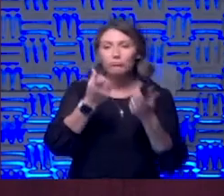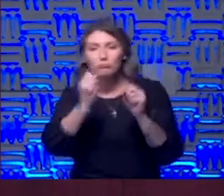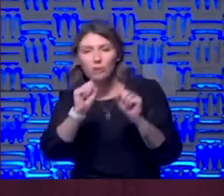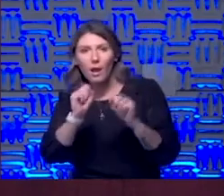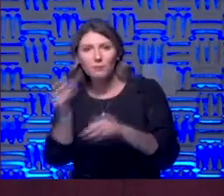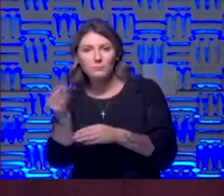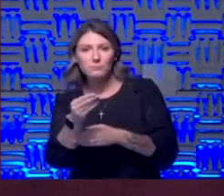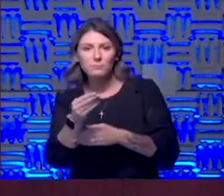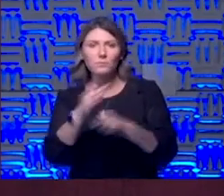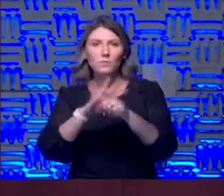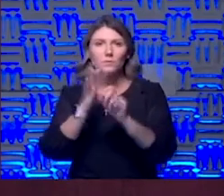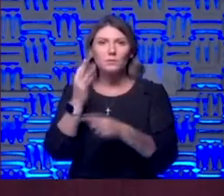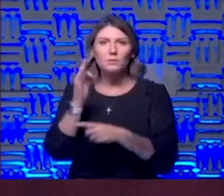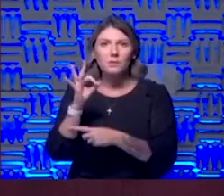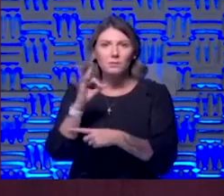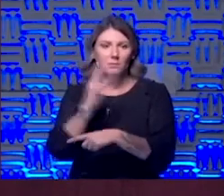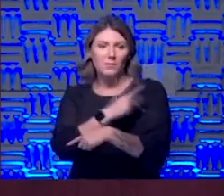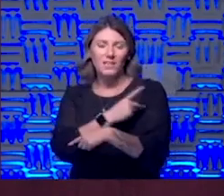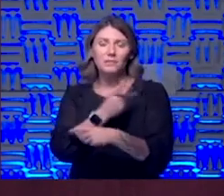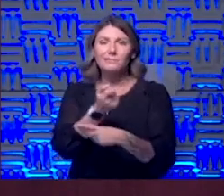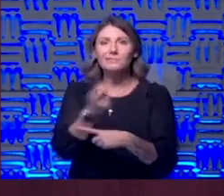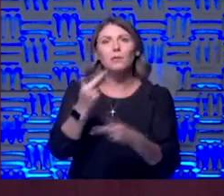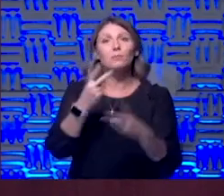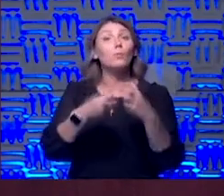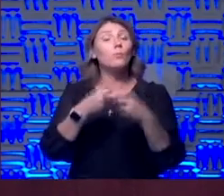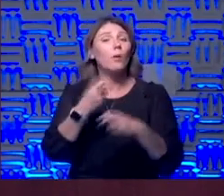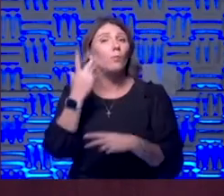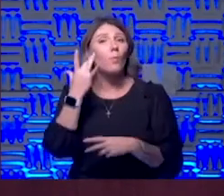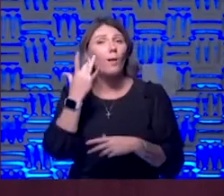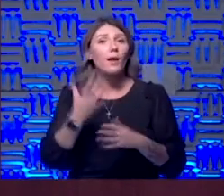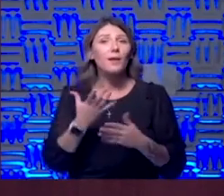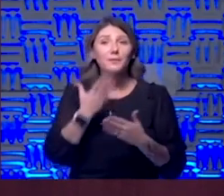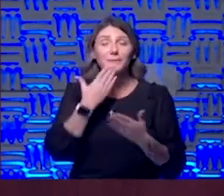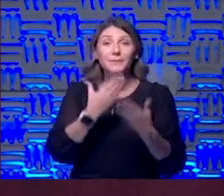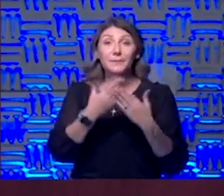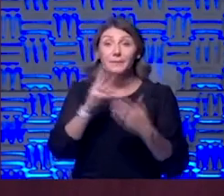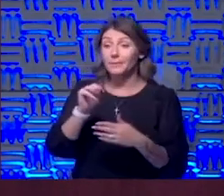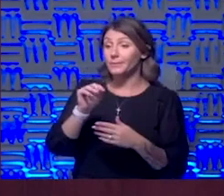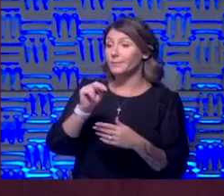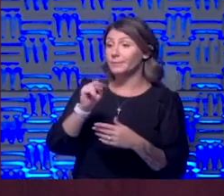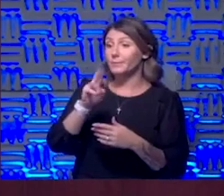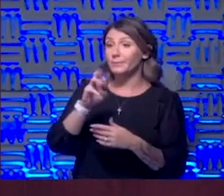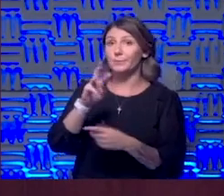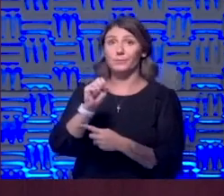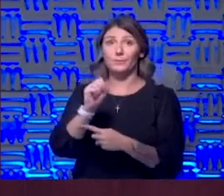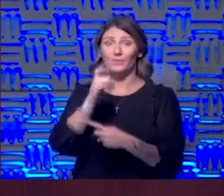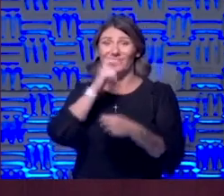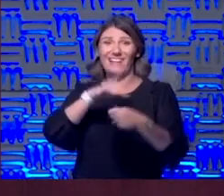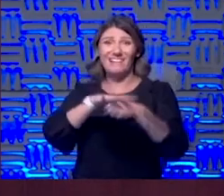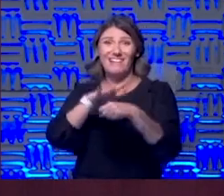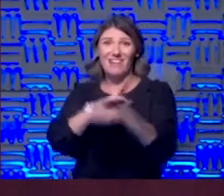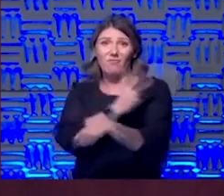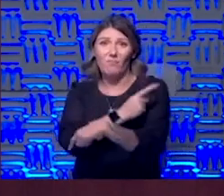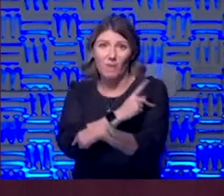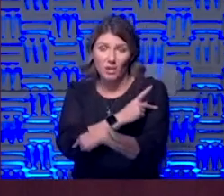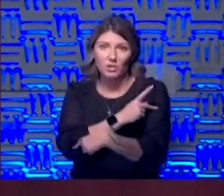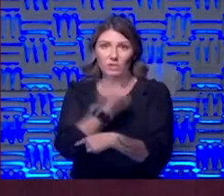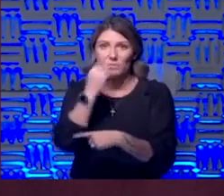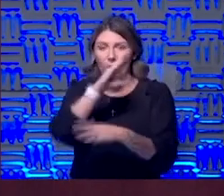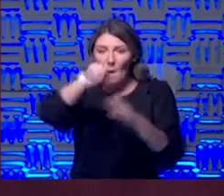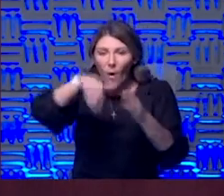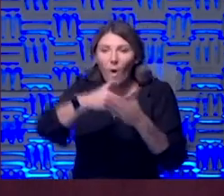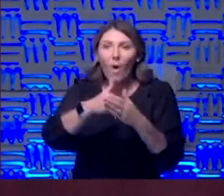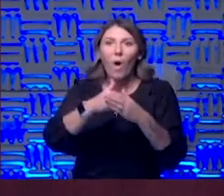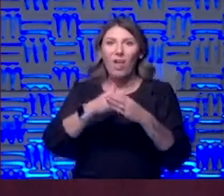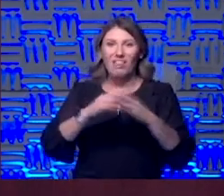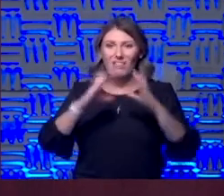um some of this has a problem because the good news is we don't really have enough patients we for all of these